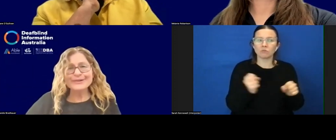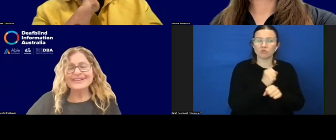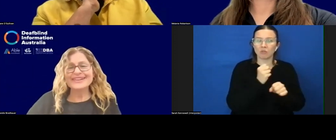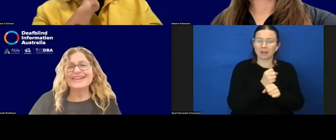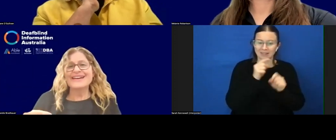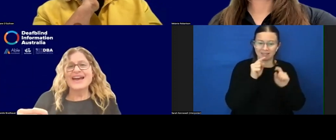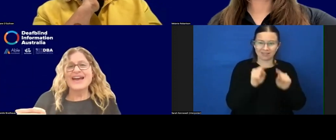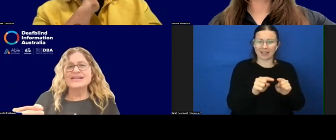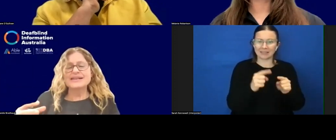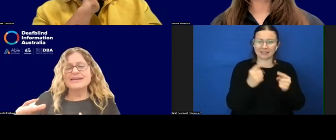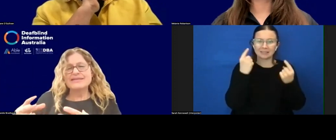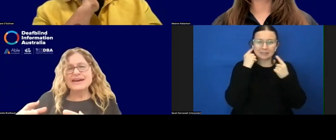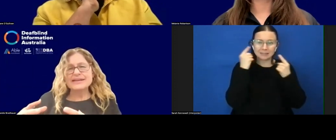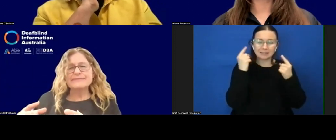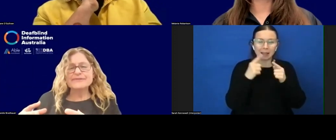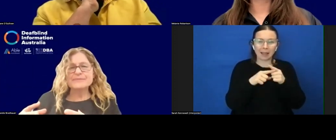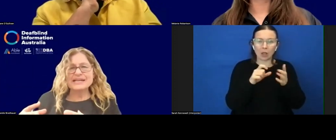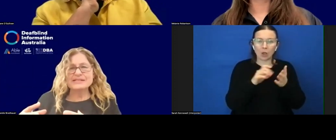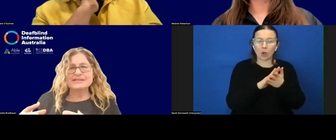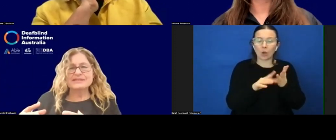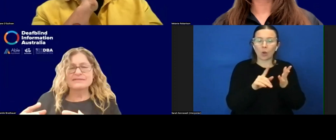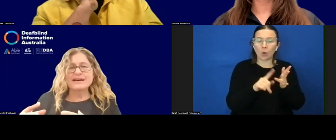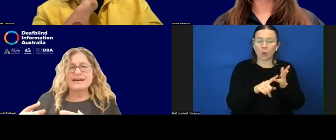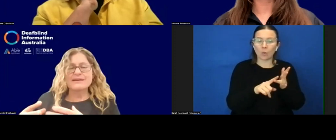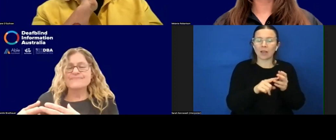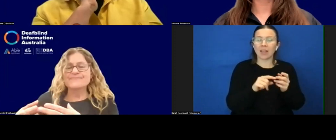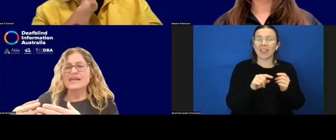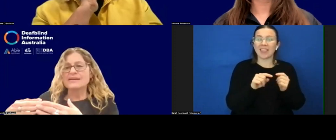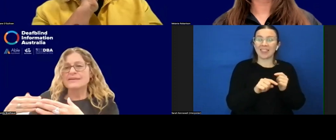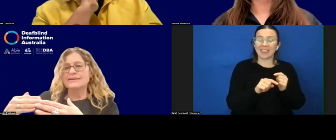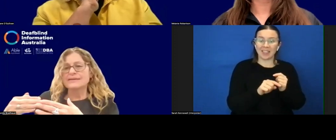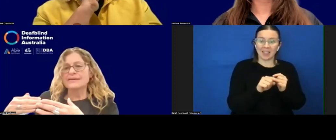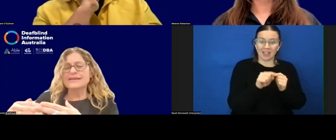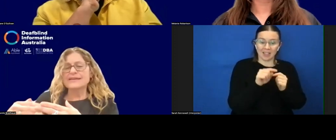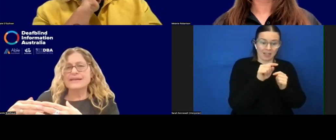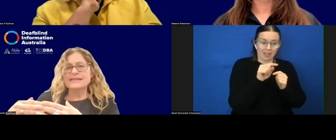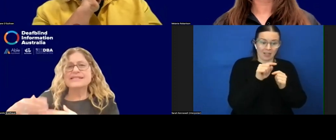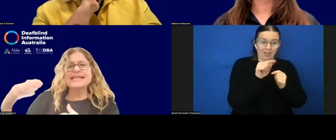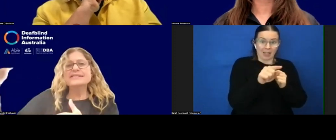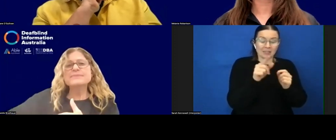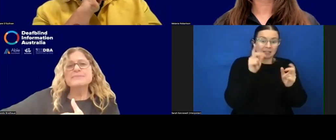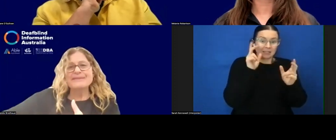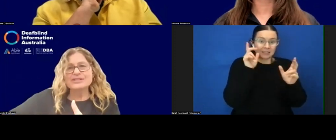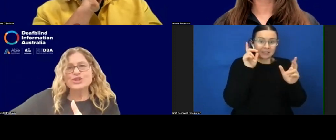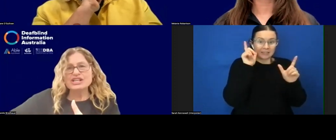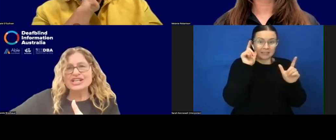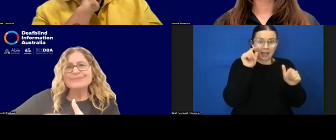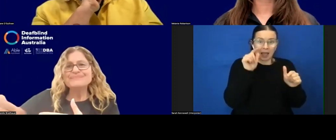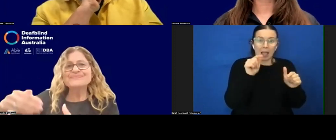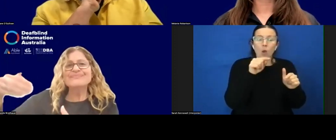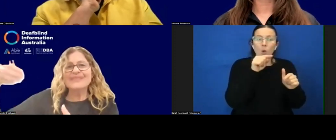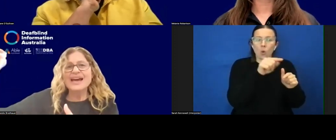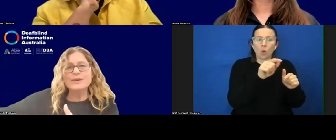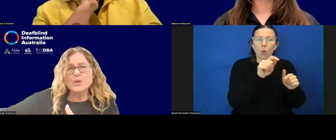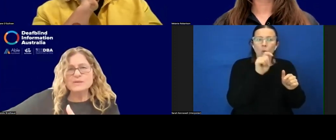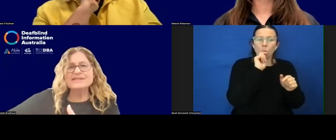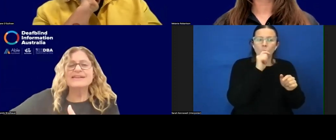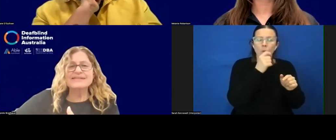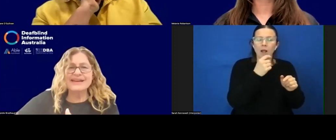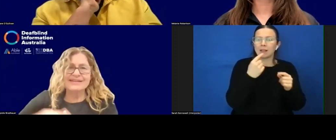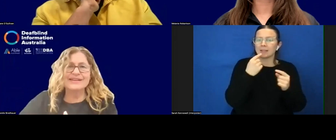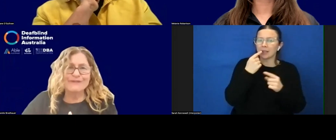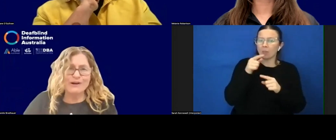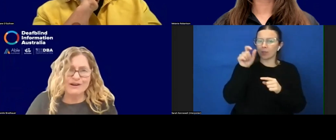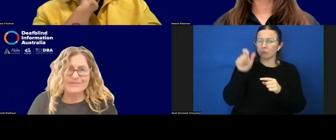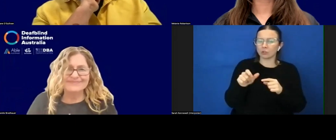echo. And that information tells them about the structure and what's